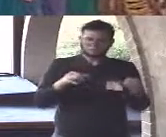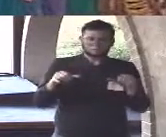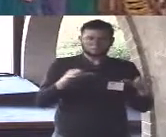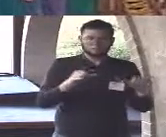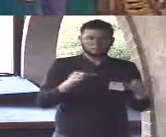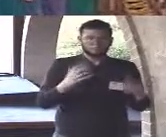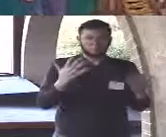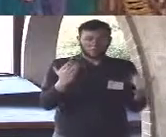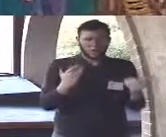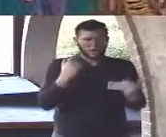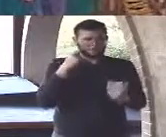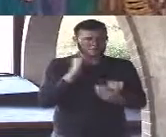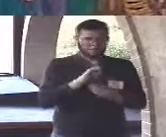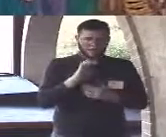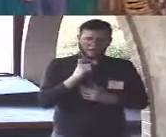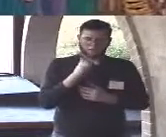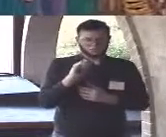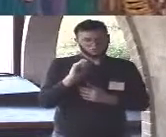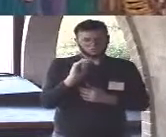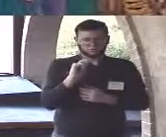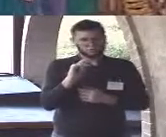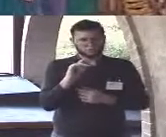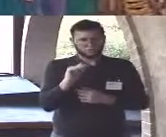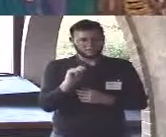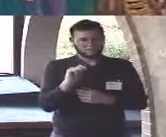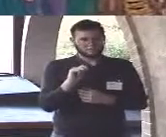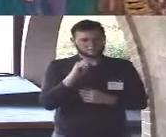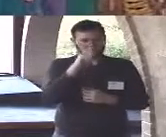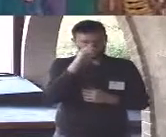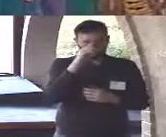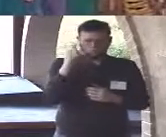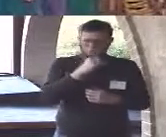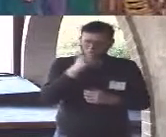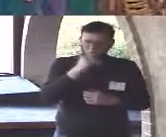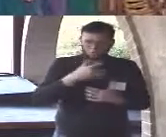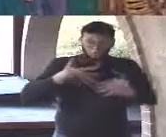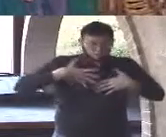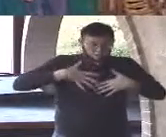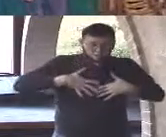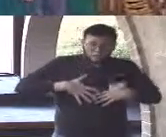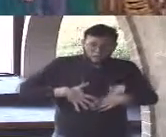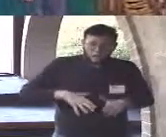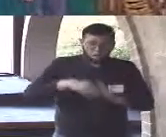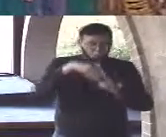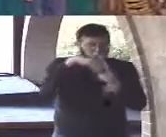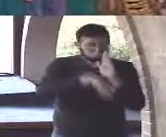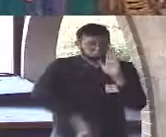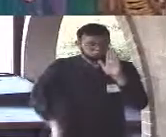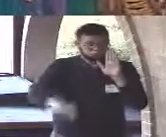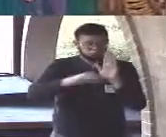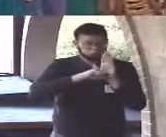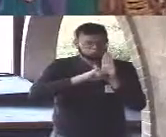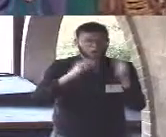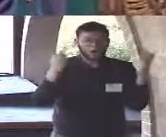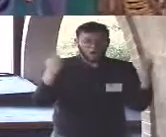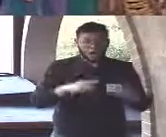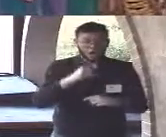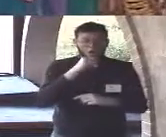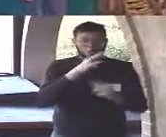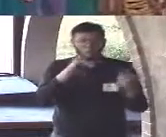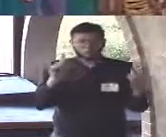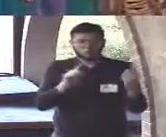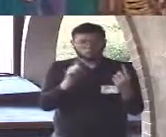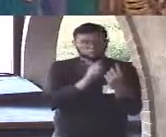existentialist conclusion is so nihilistic so depressing that anyone who reaches it is going to want to kill